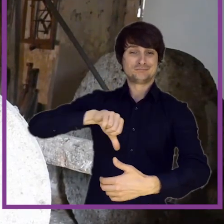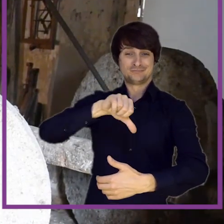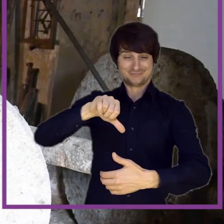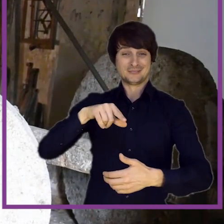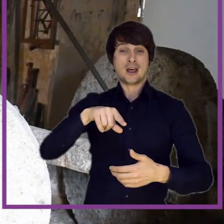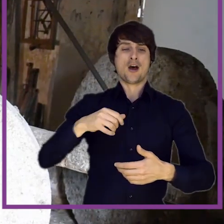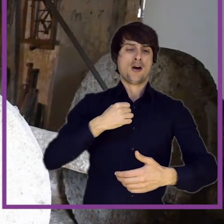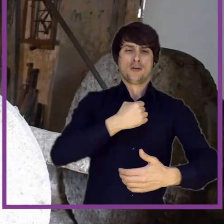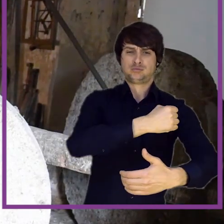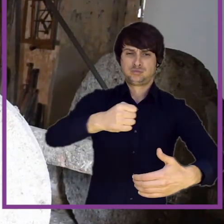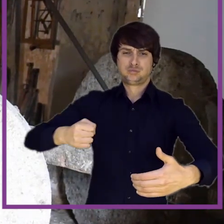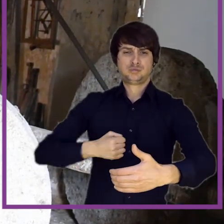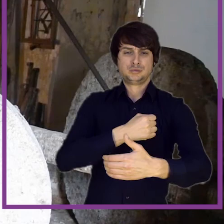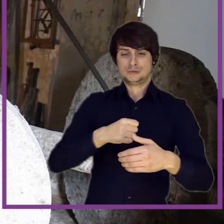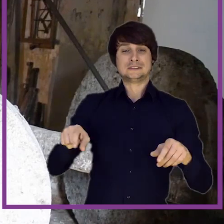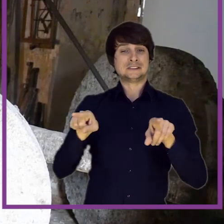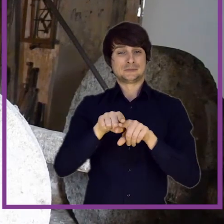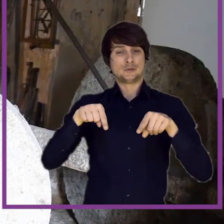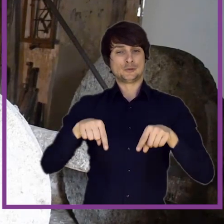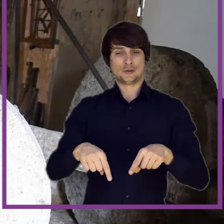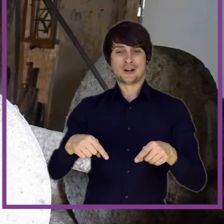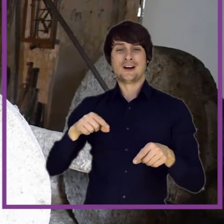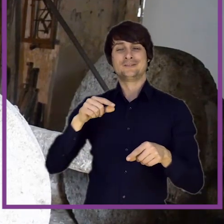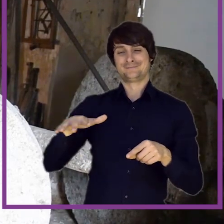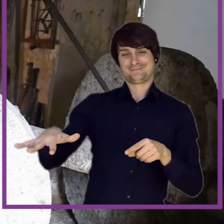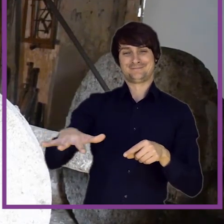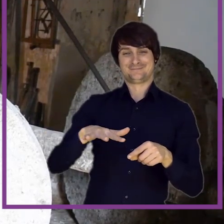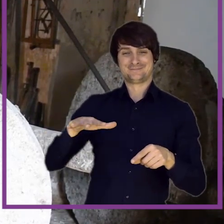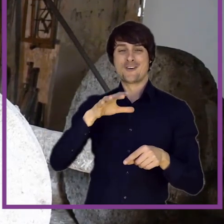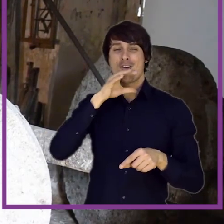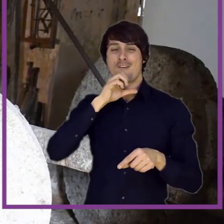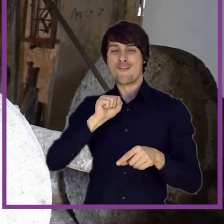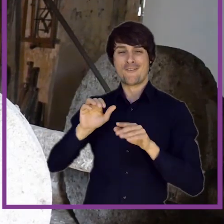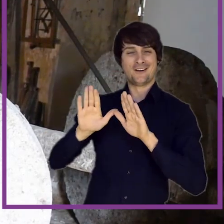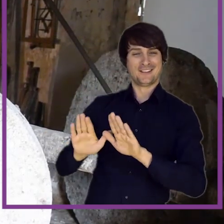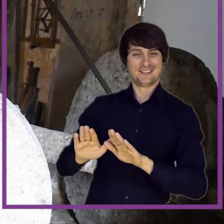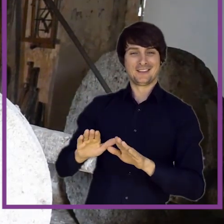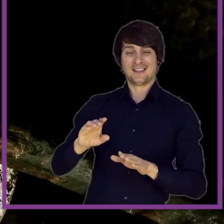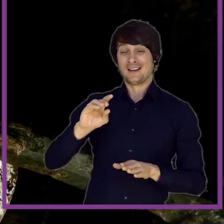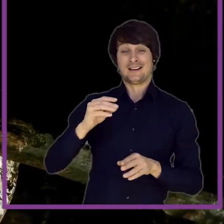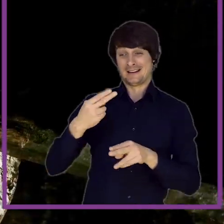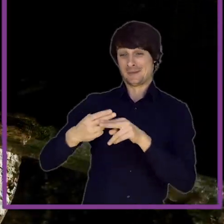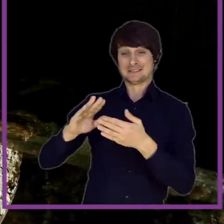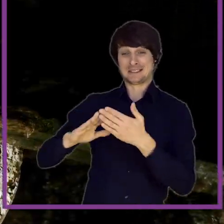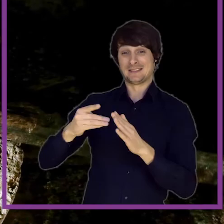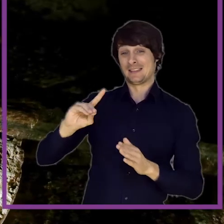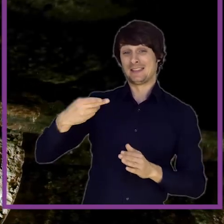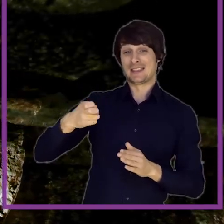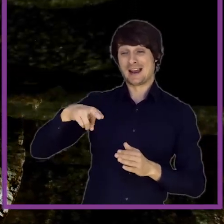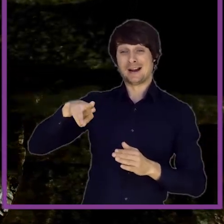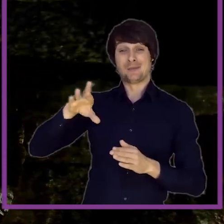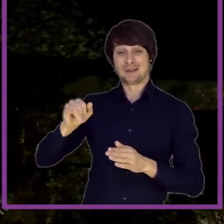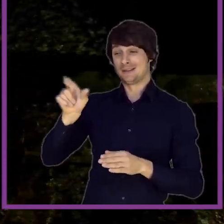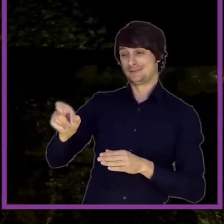the surface . And these three spasmodic stones that cover the whole surface were rotated by a human or an animal.